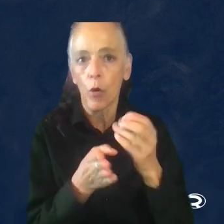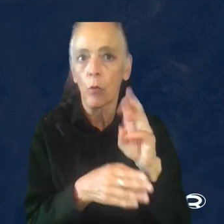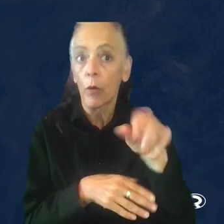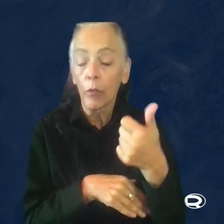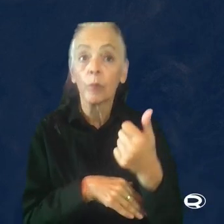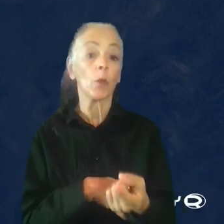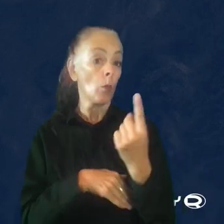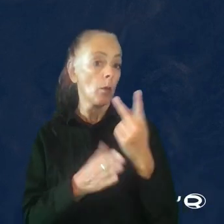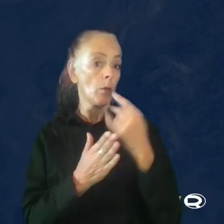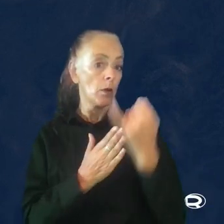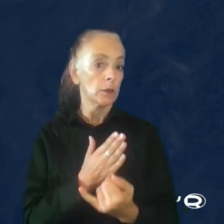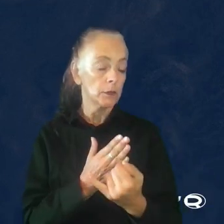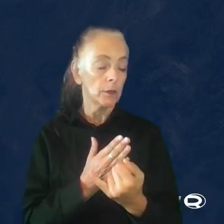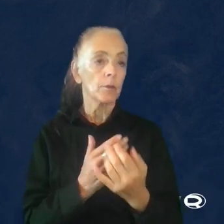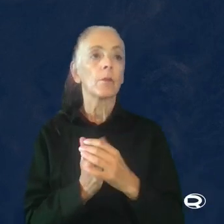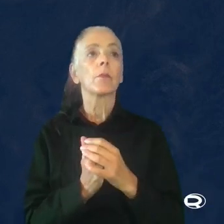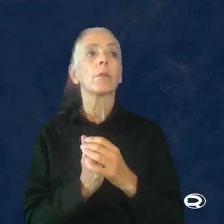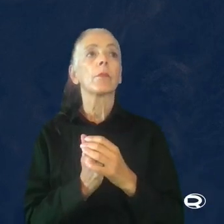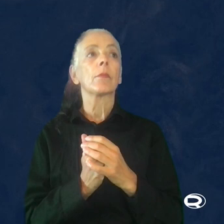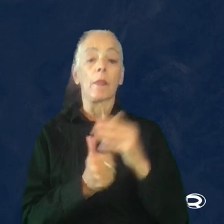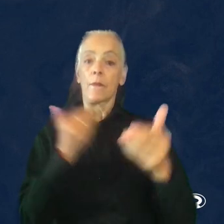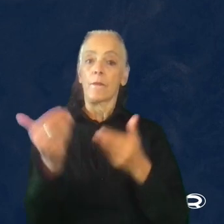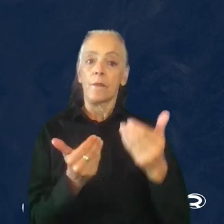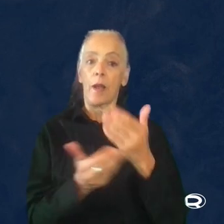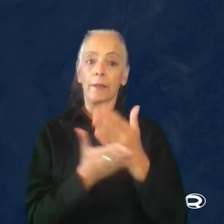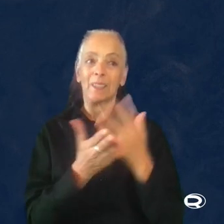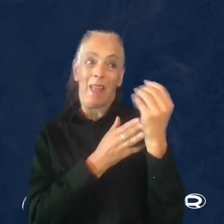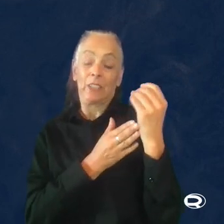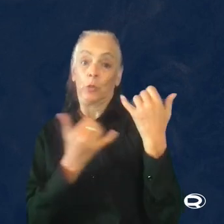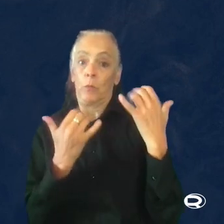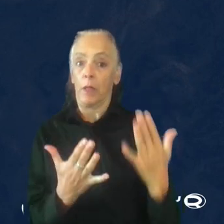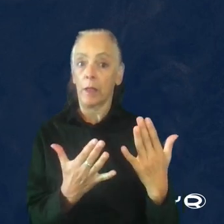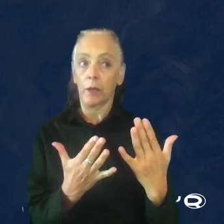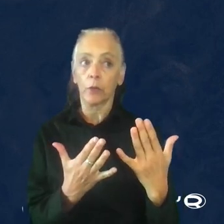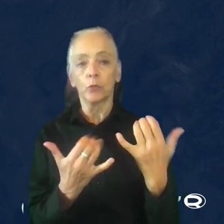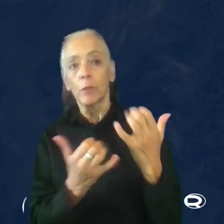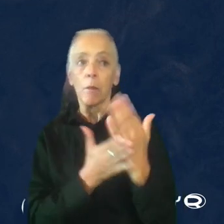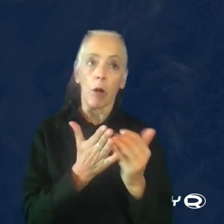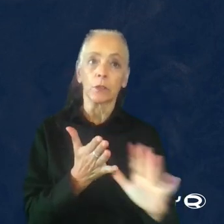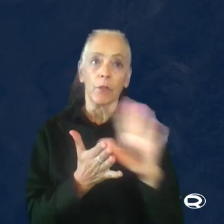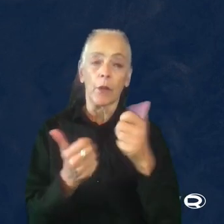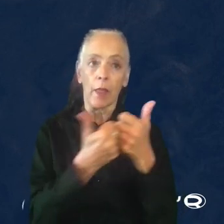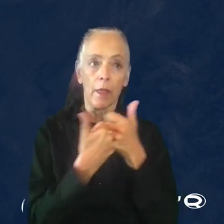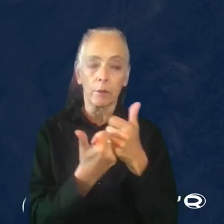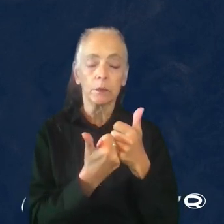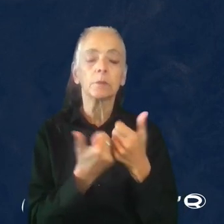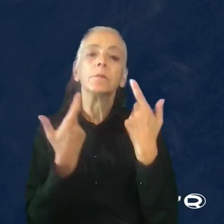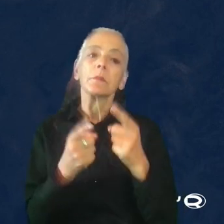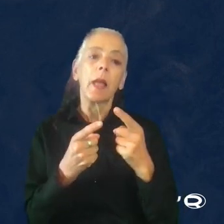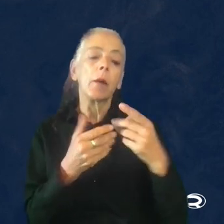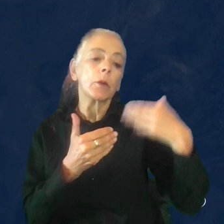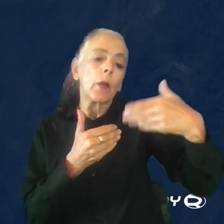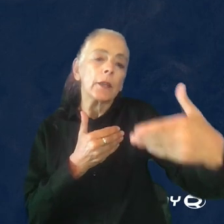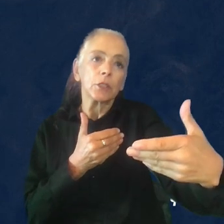the projects, on one of the projects, they were inviting already some external players to play parts of the game. This would happen occasionally throughout